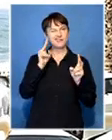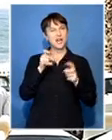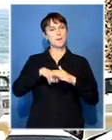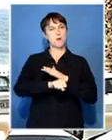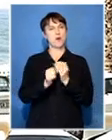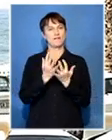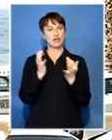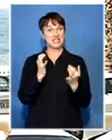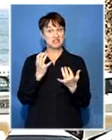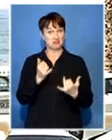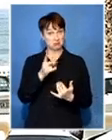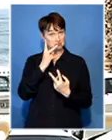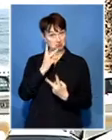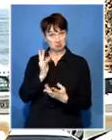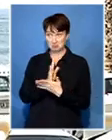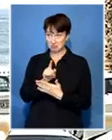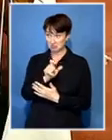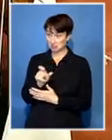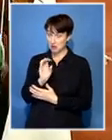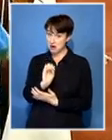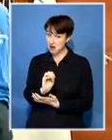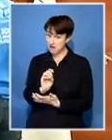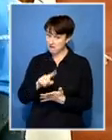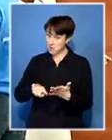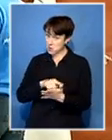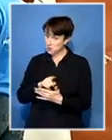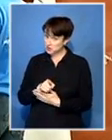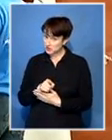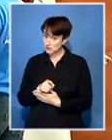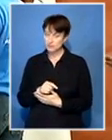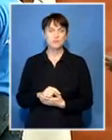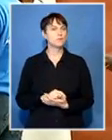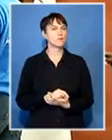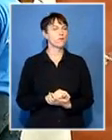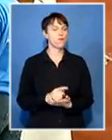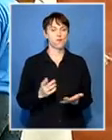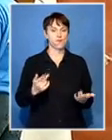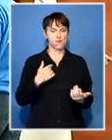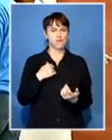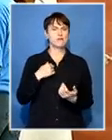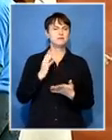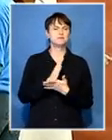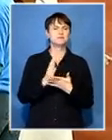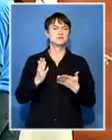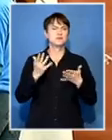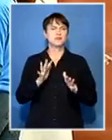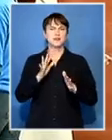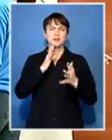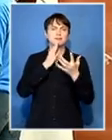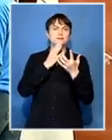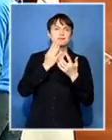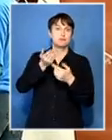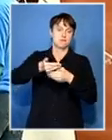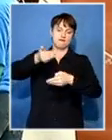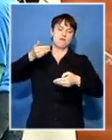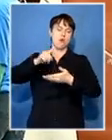their feelings about voting today you know in the lead up to the election Tommy I spoke to a number of born freeze and they